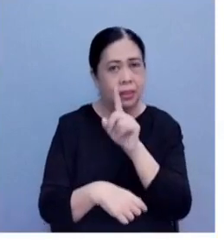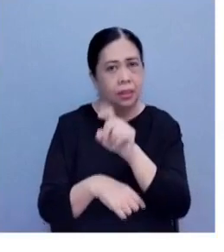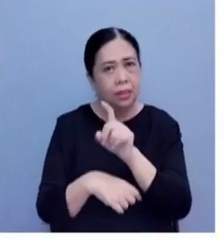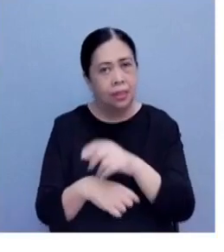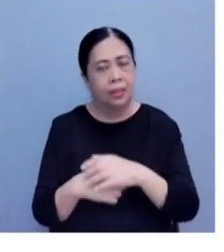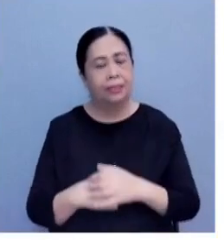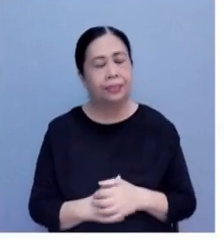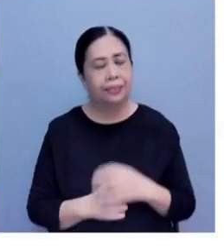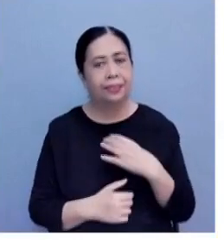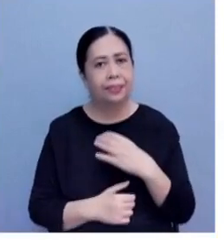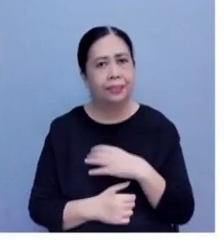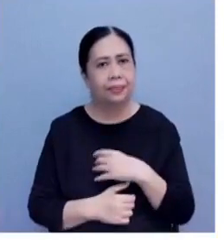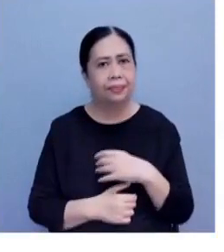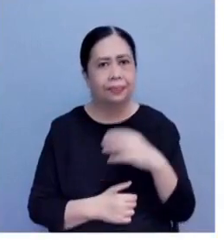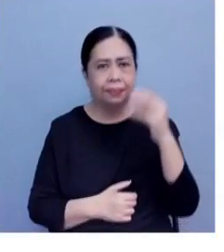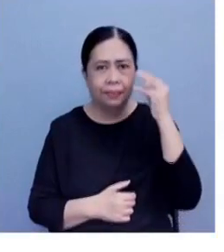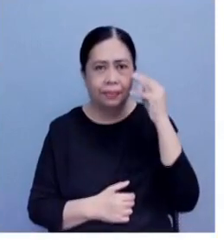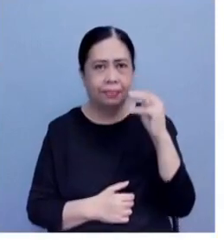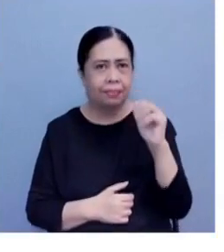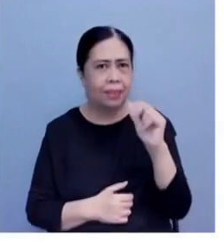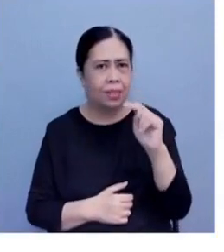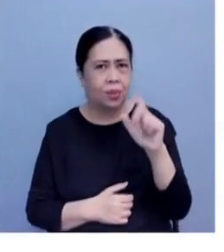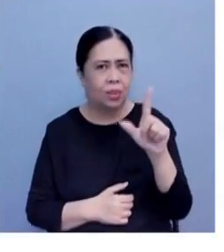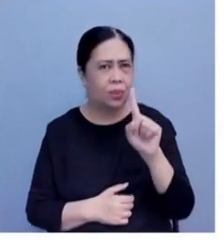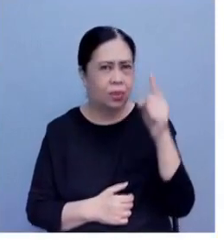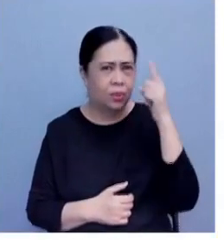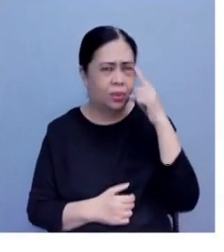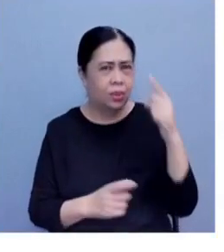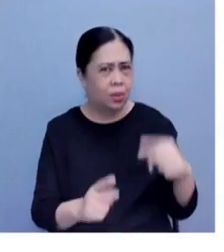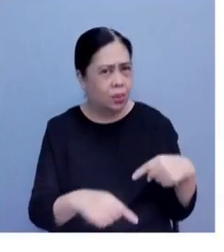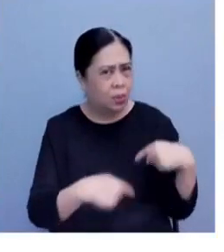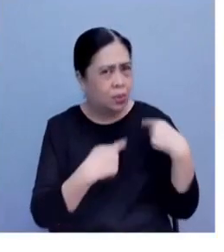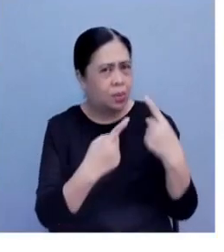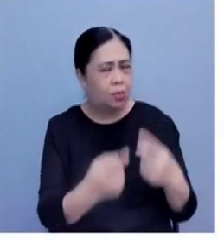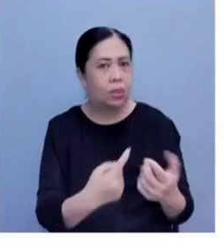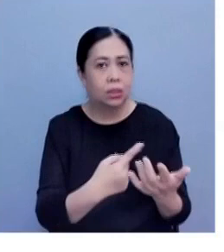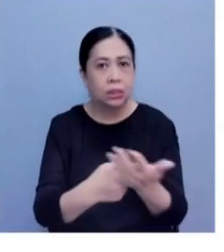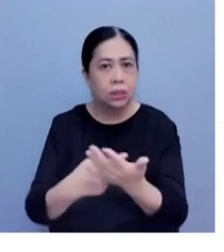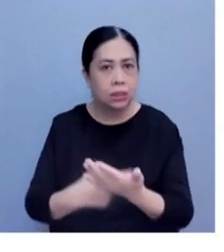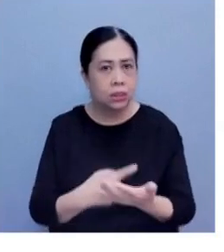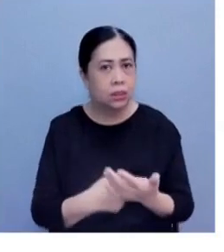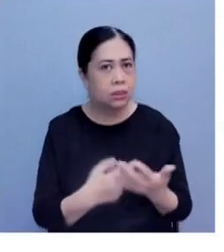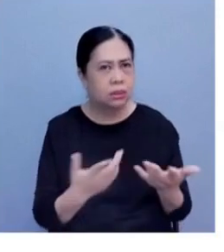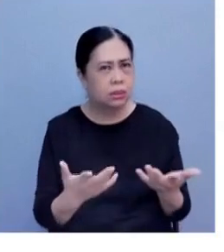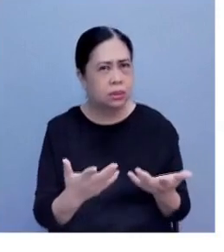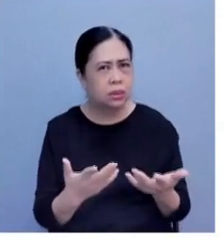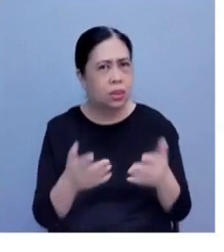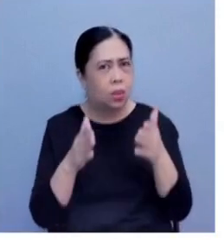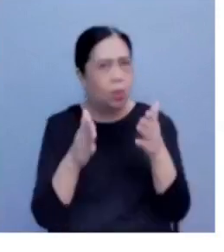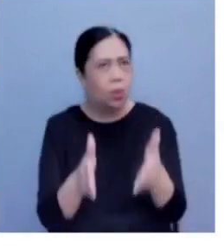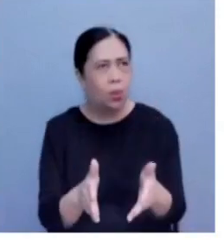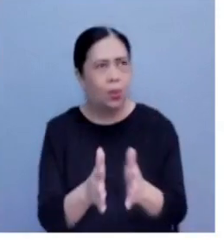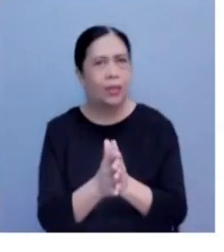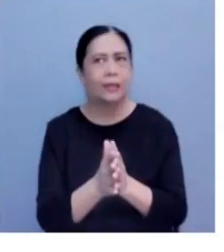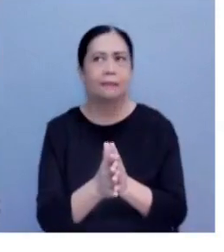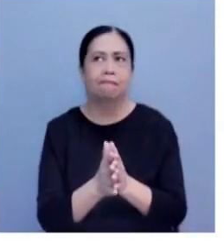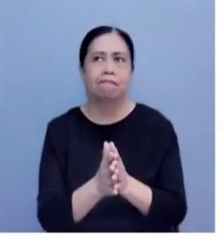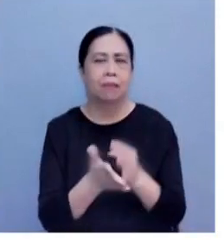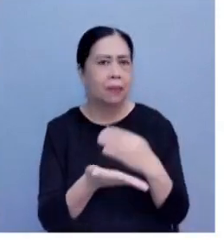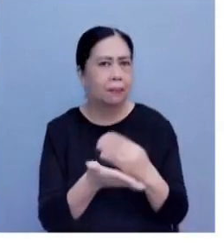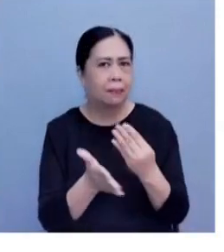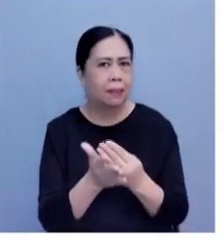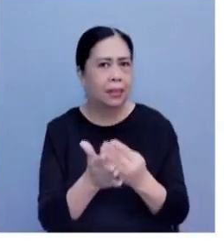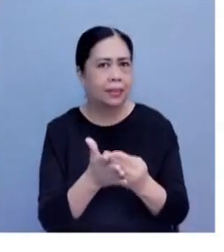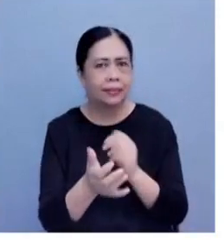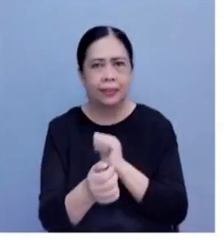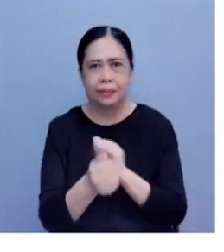What was apparent to you throughout the deliberations and the way the budget has been passed